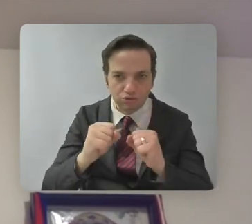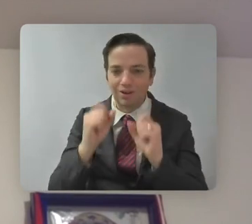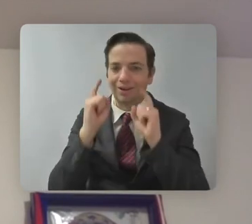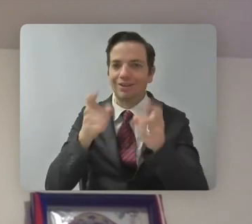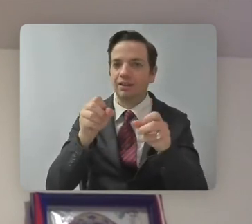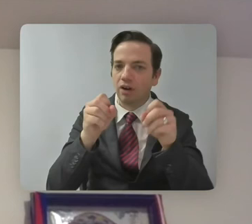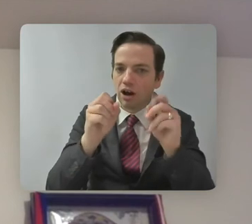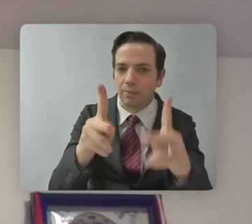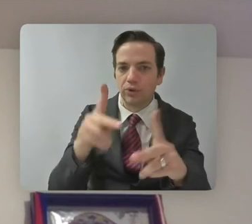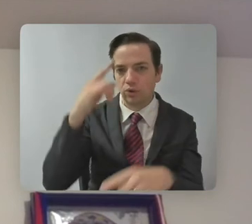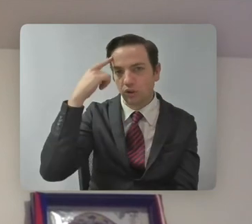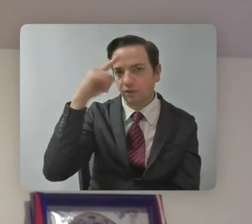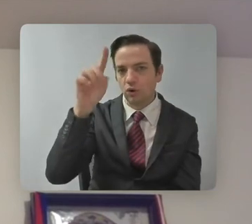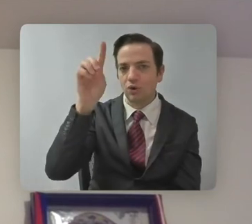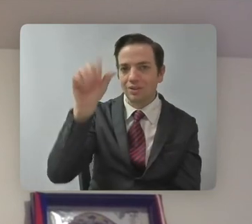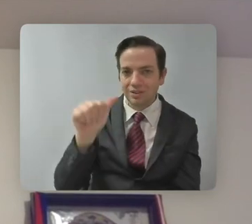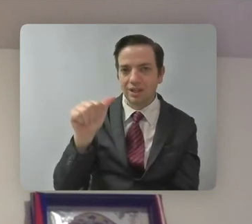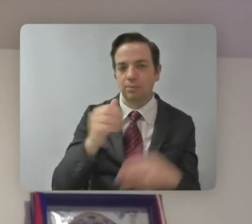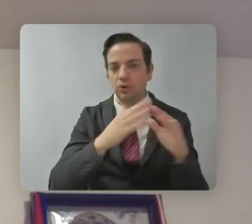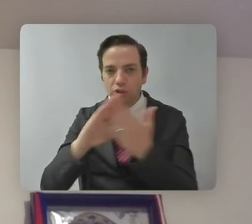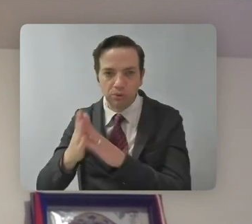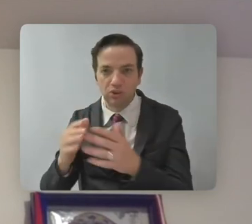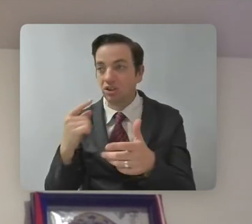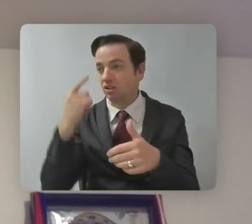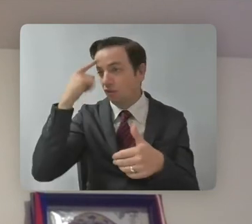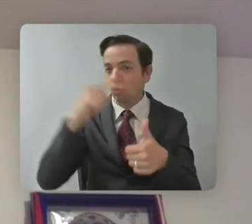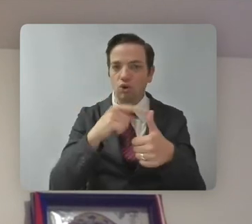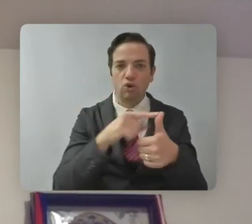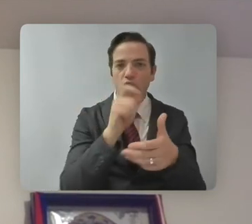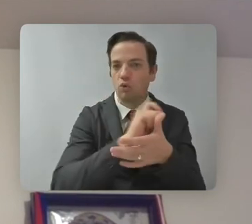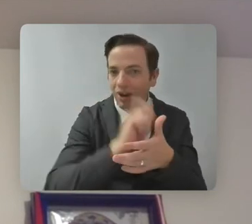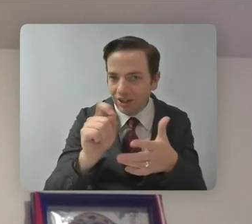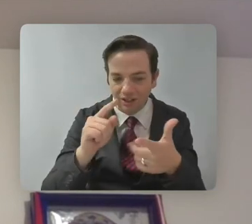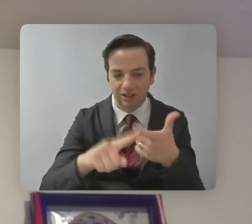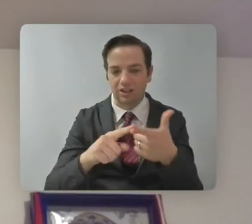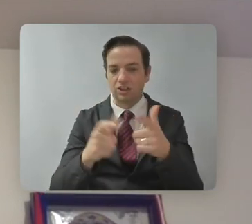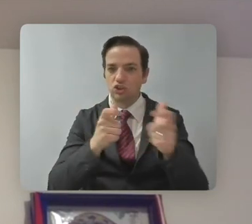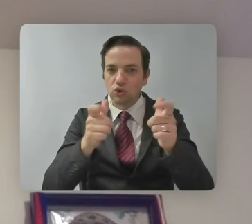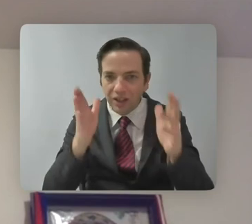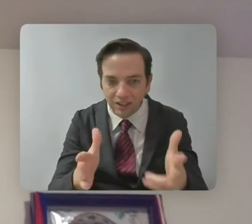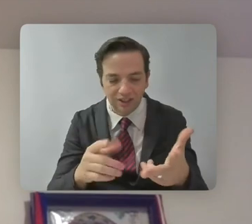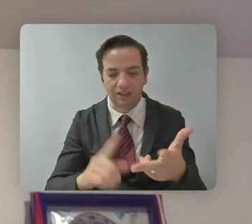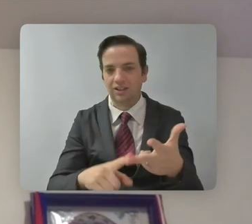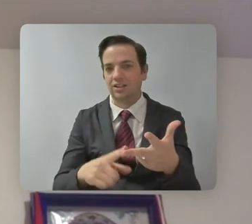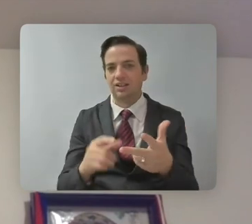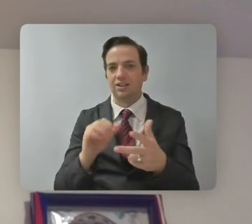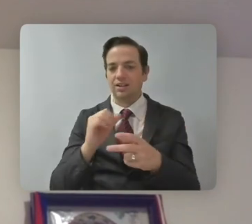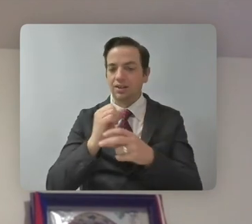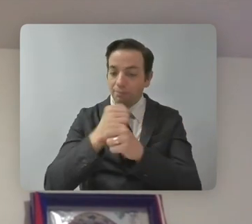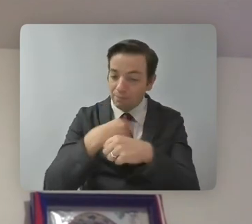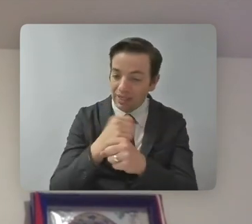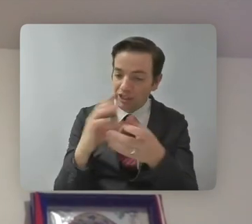from writing to, to directing, to everything, to actually authentically create a story that can